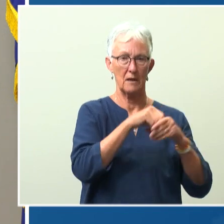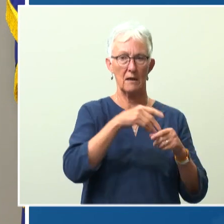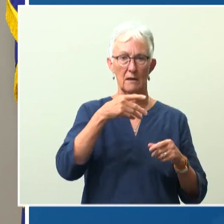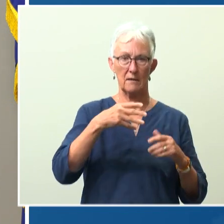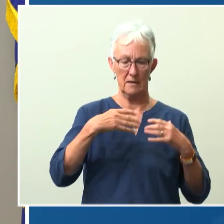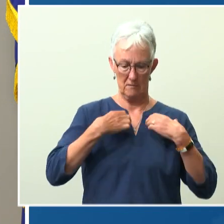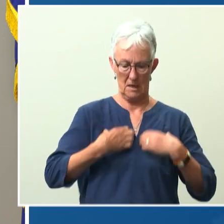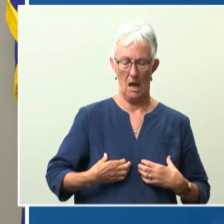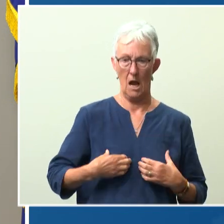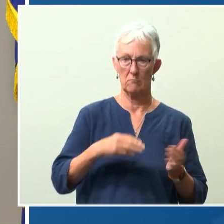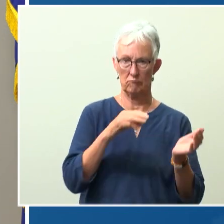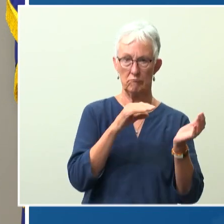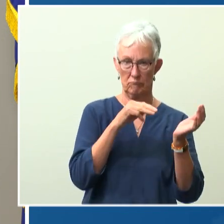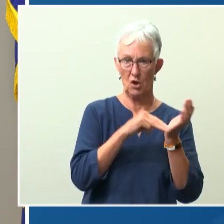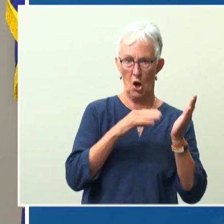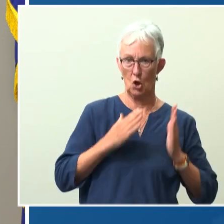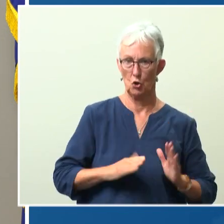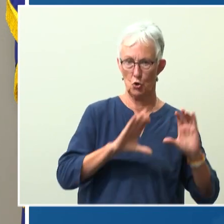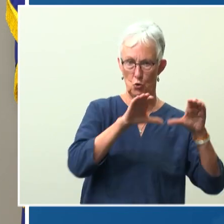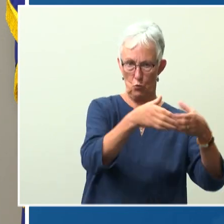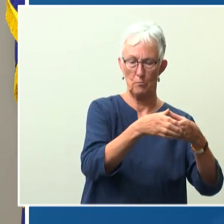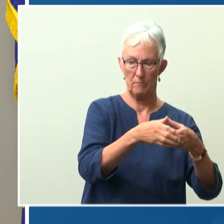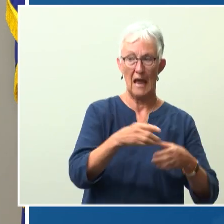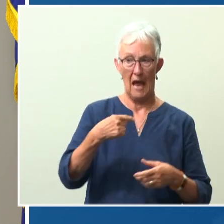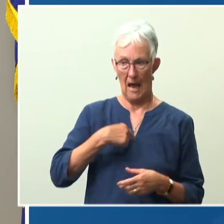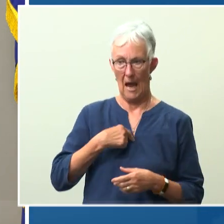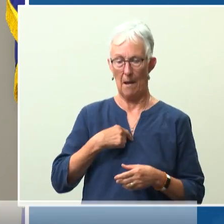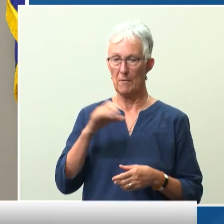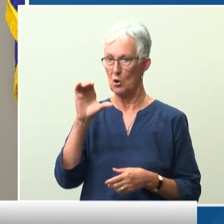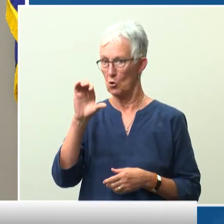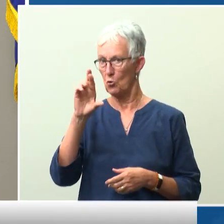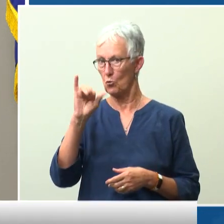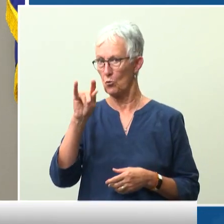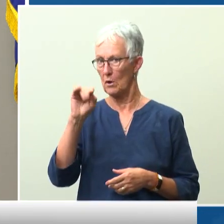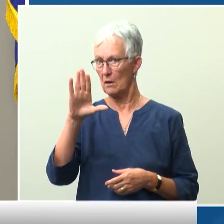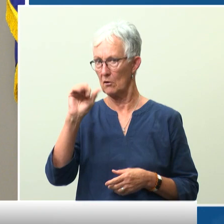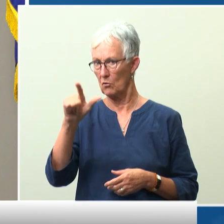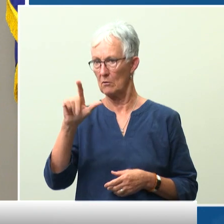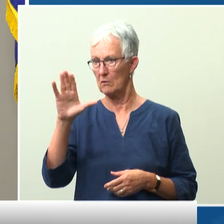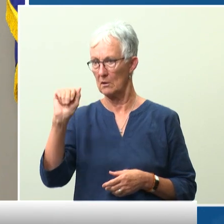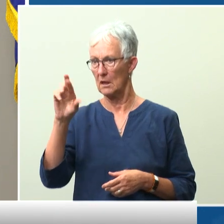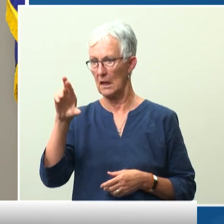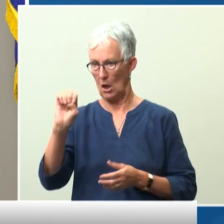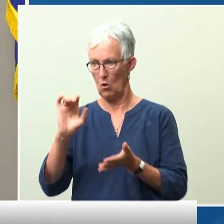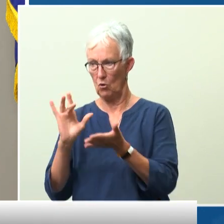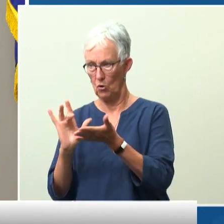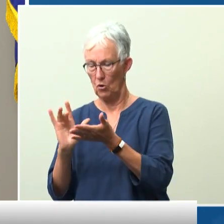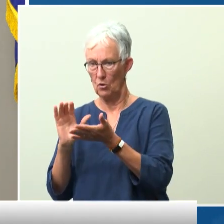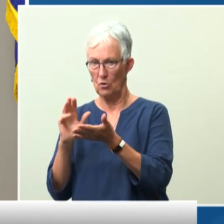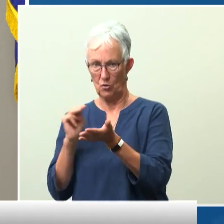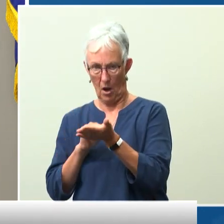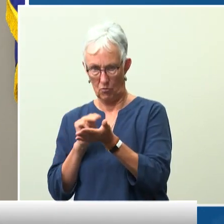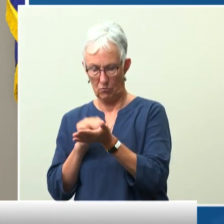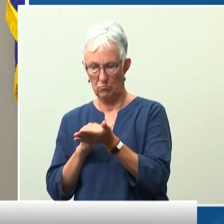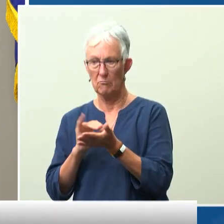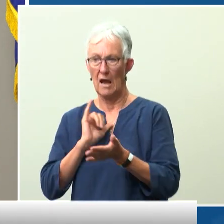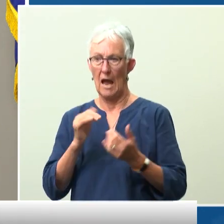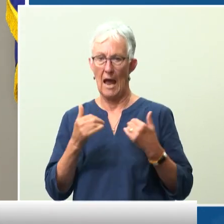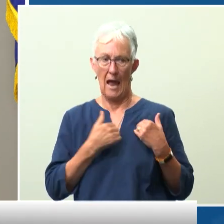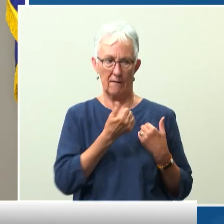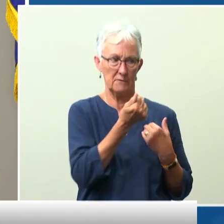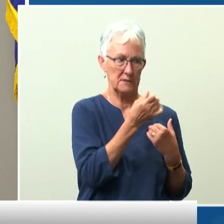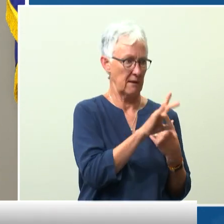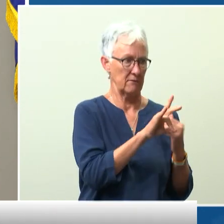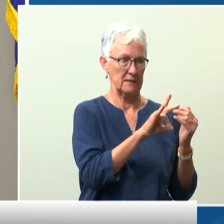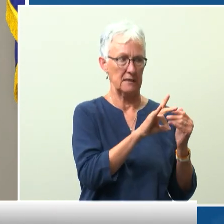I'm a pulmonologist and a critical care physician. I have 13 physician partners, several of whom have been at these briefings